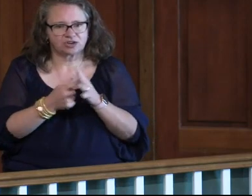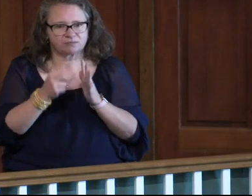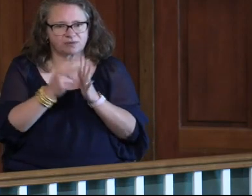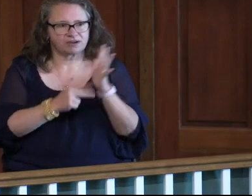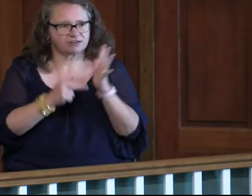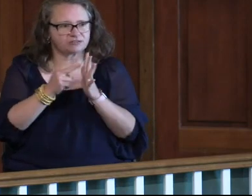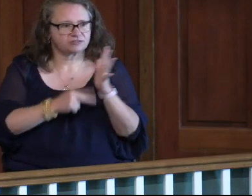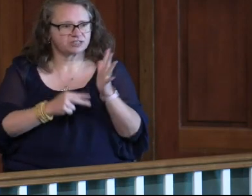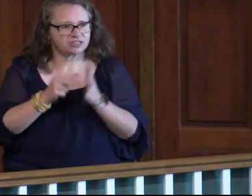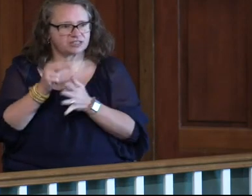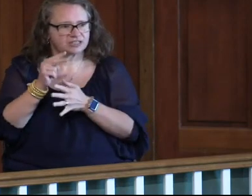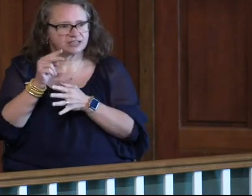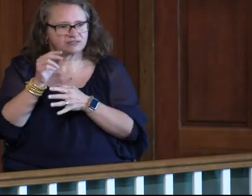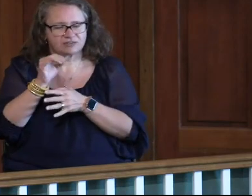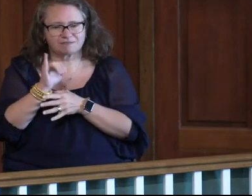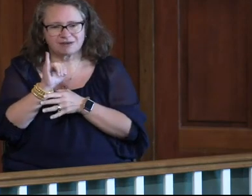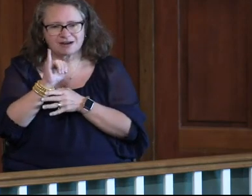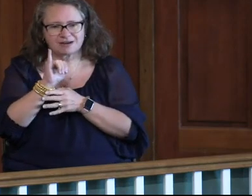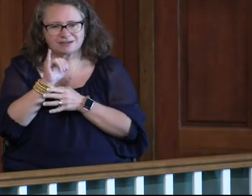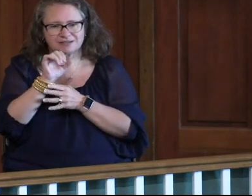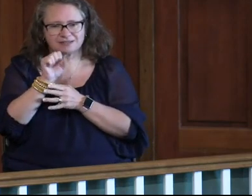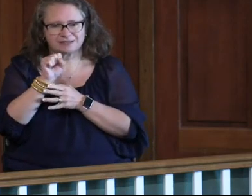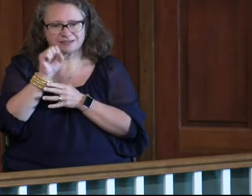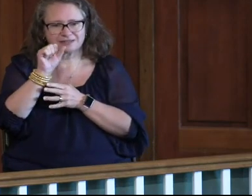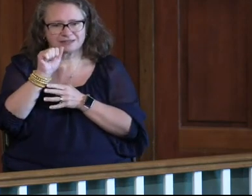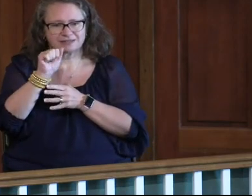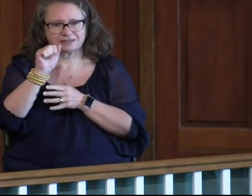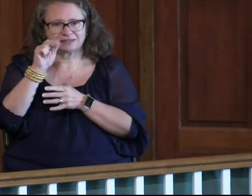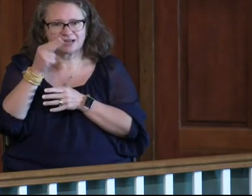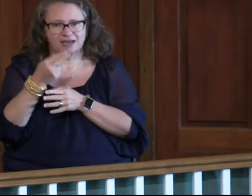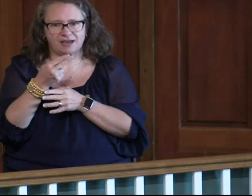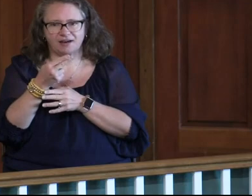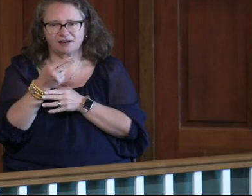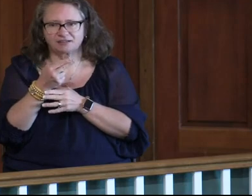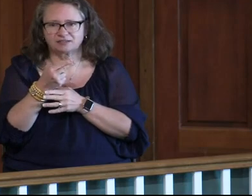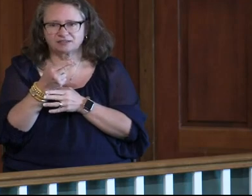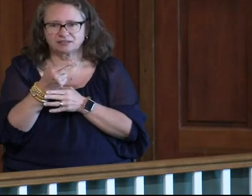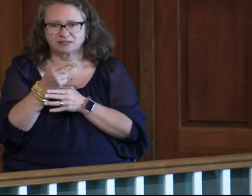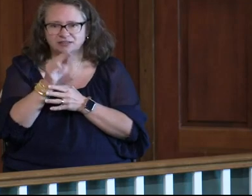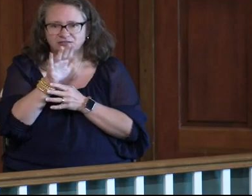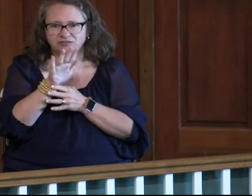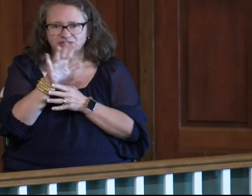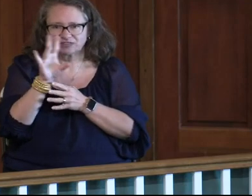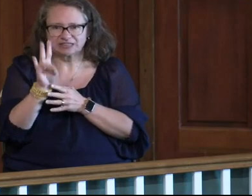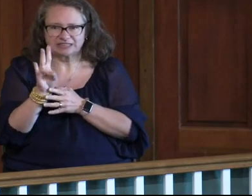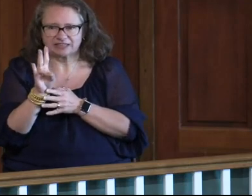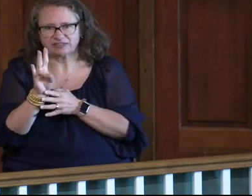from Isaiah 57.